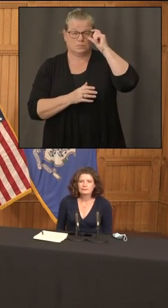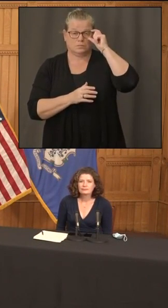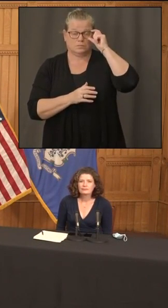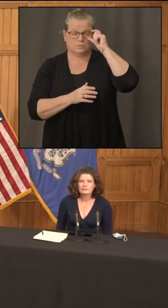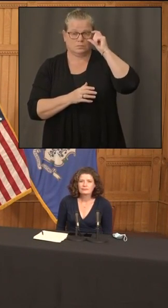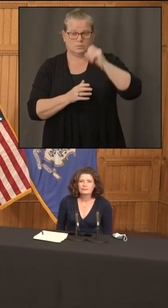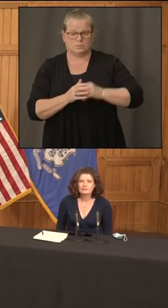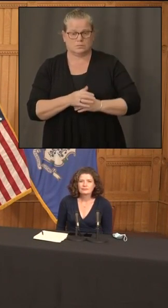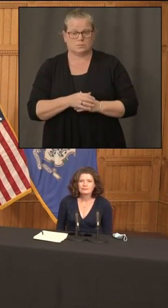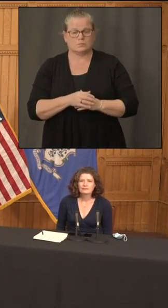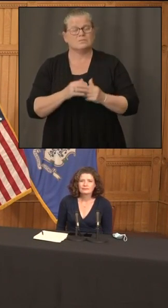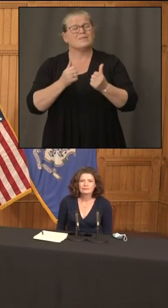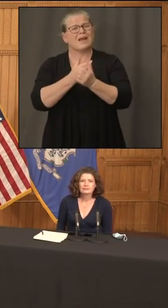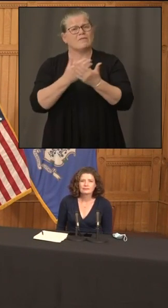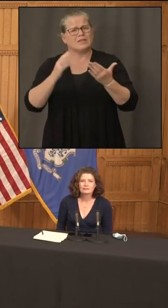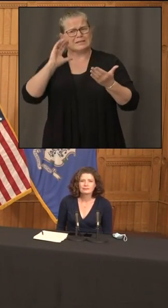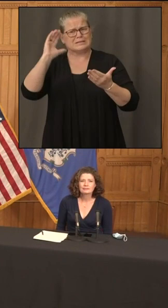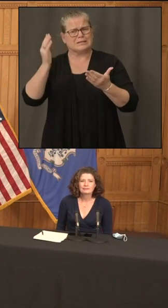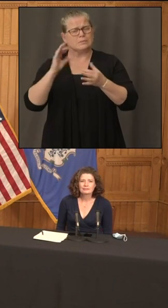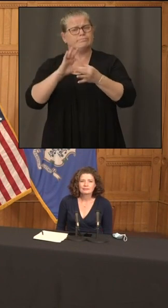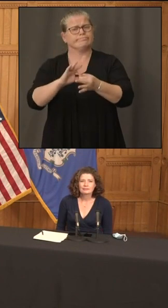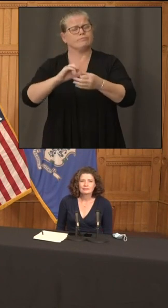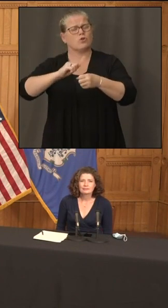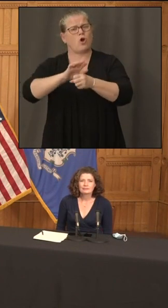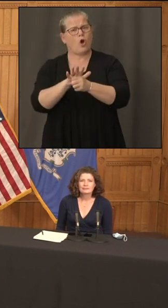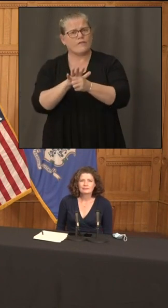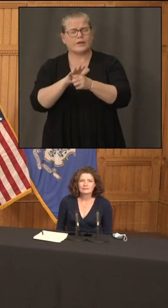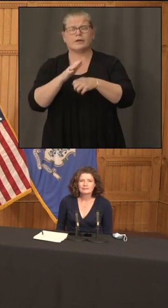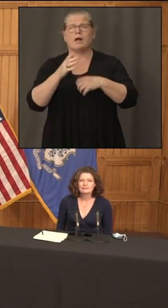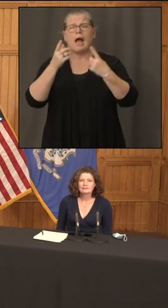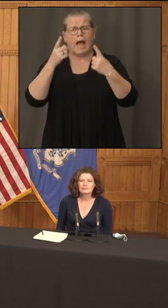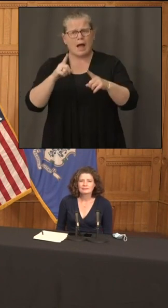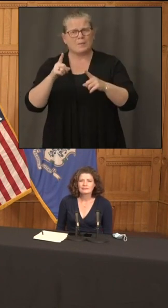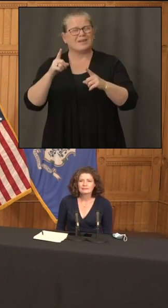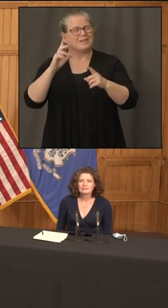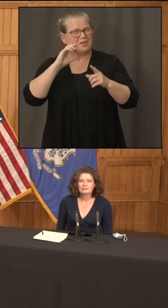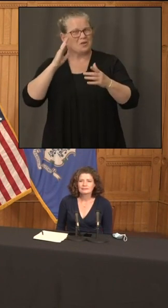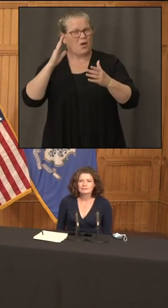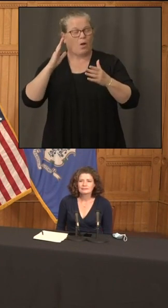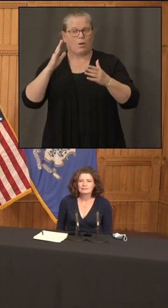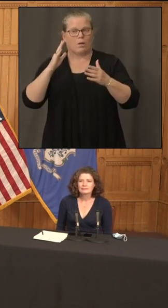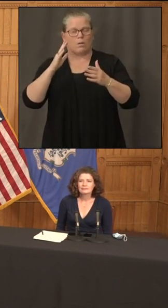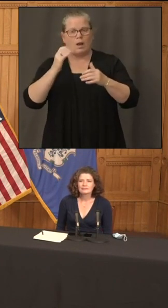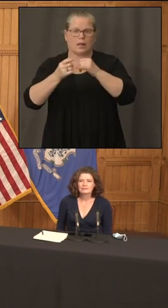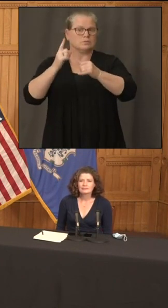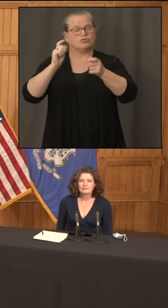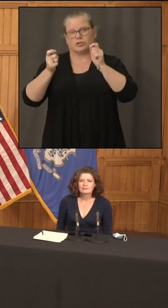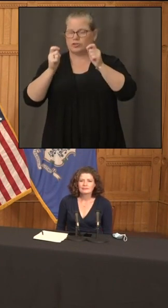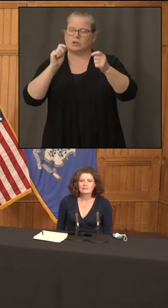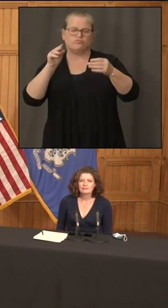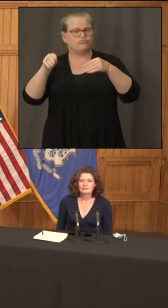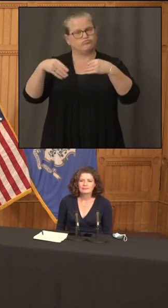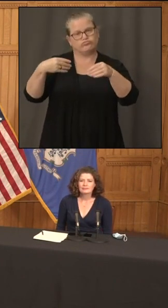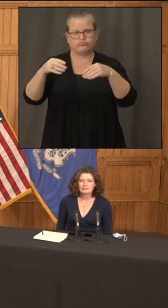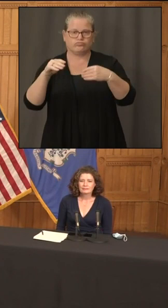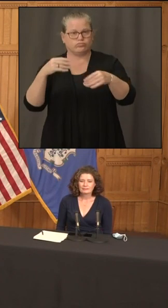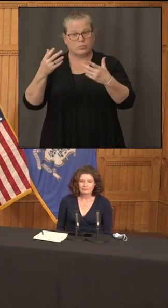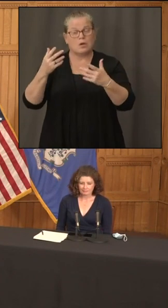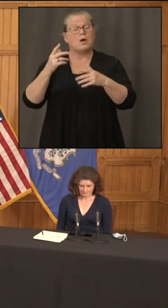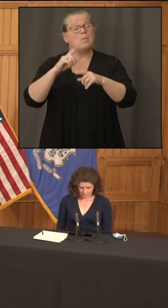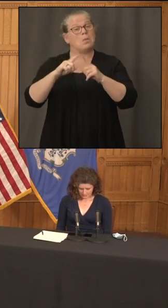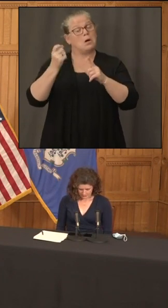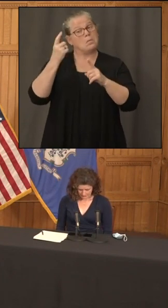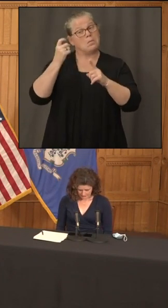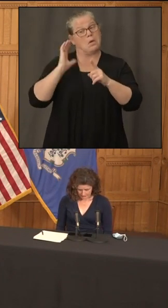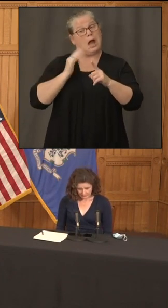or so moving forward or because the numbers are still good uh things right now are pretty much as they were say